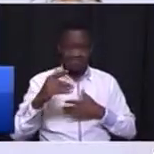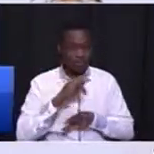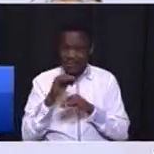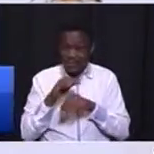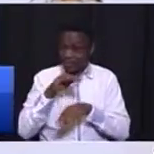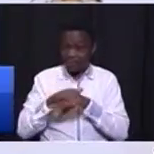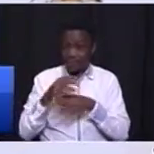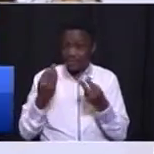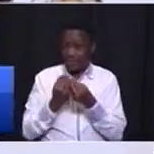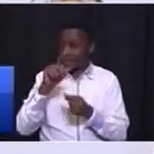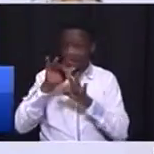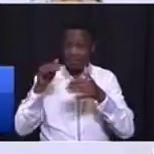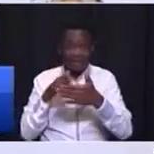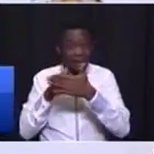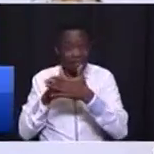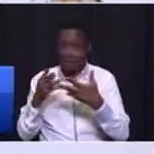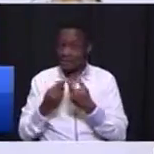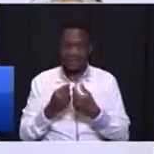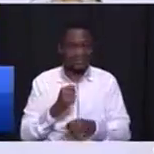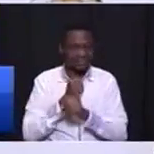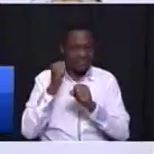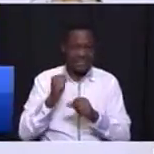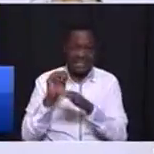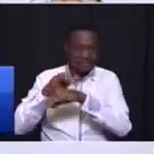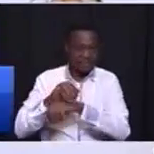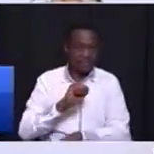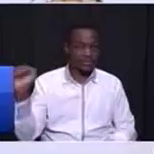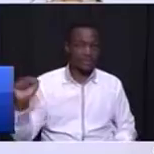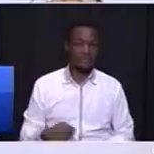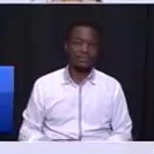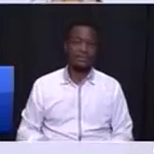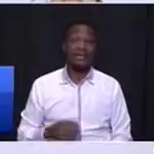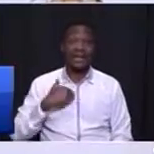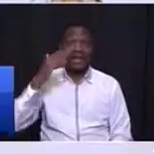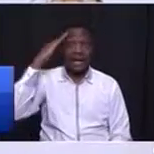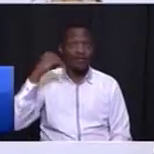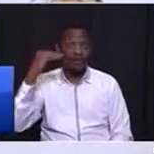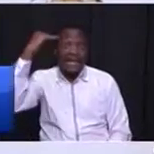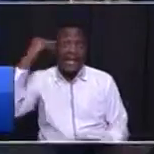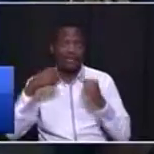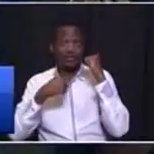done and I already know I already know heads of departments in the past five years